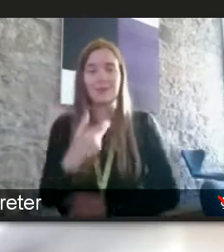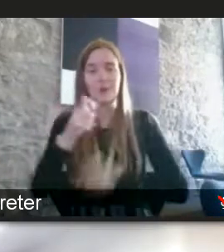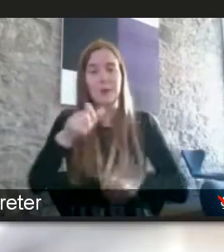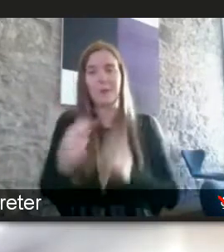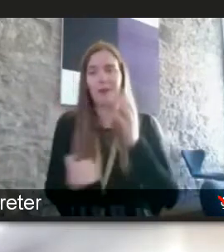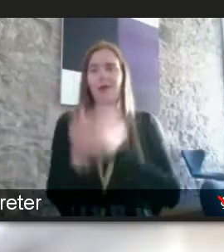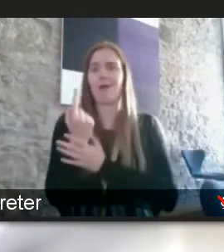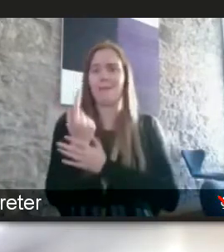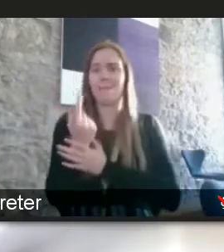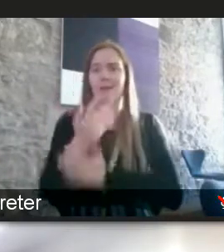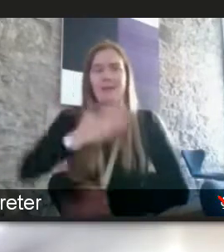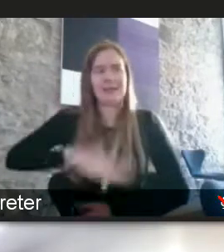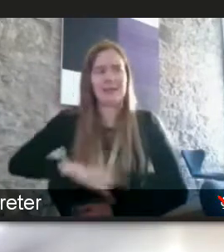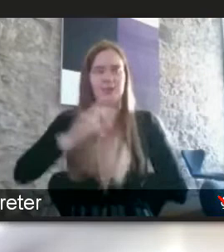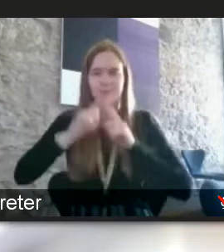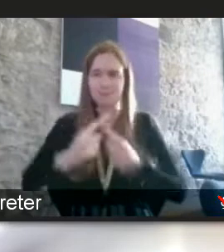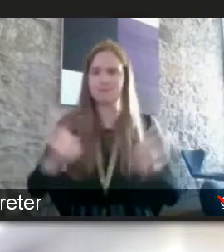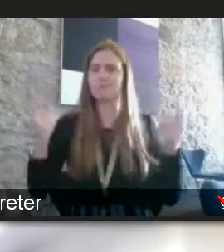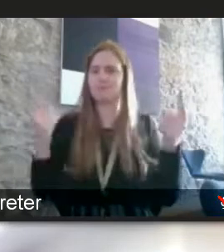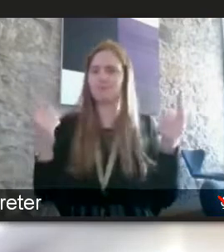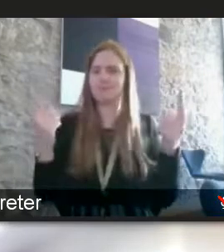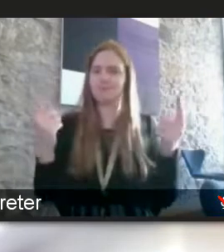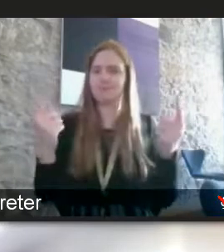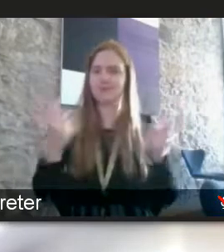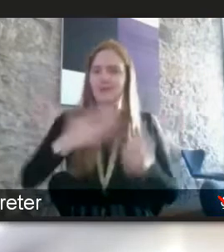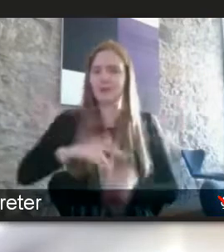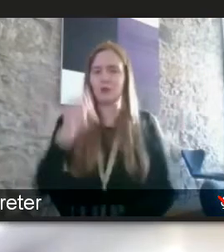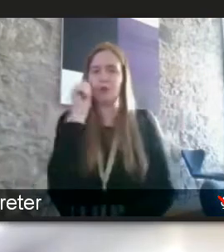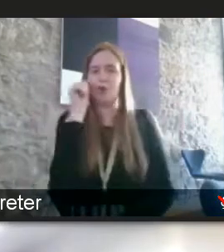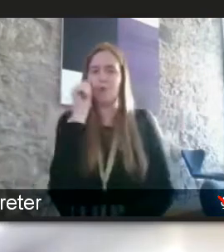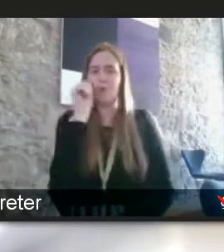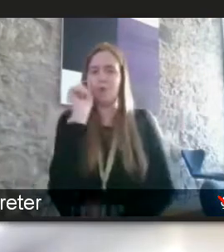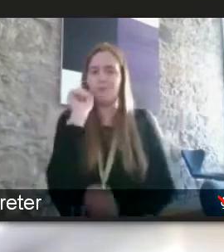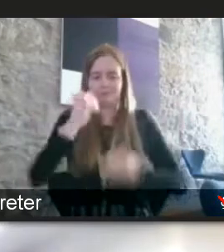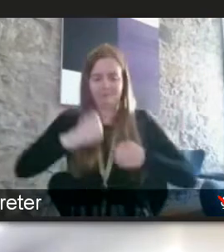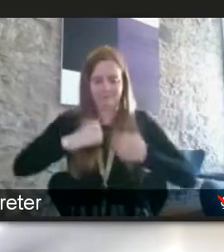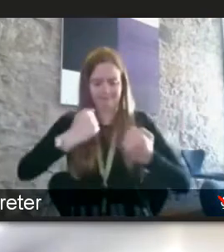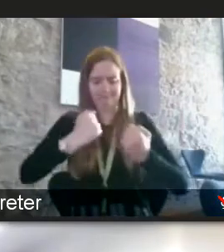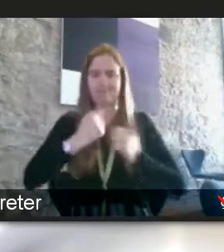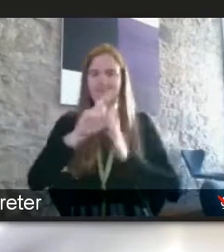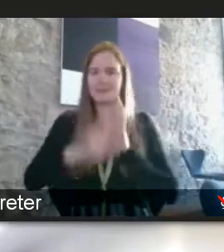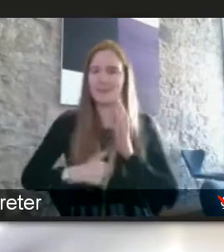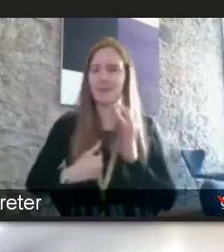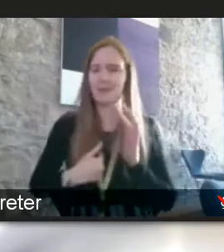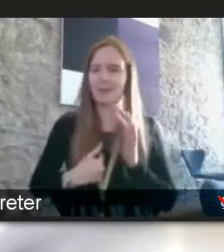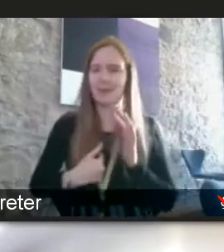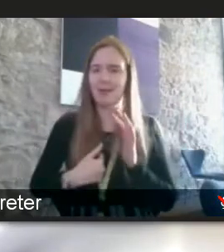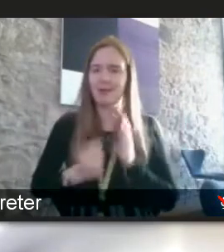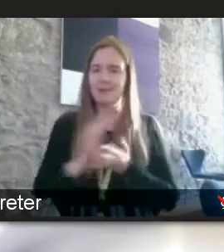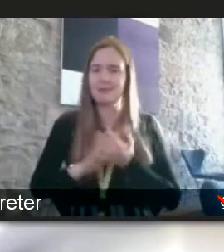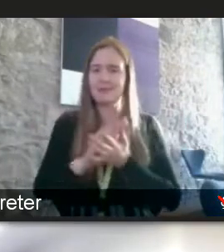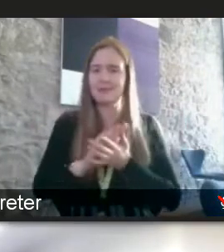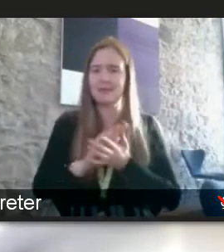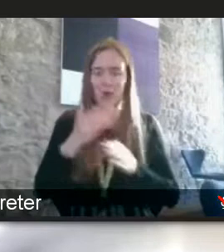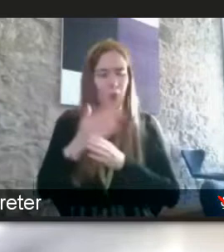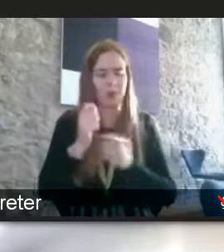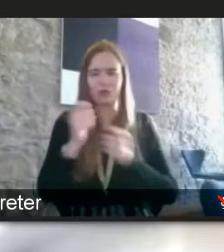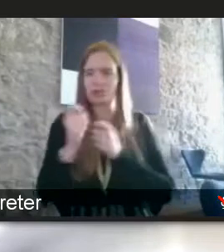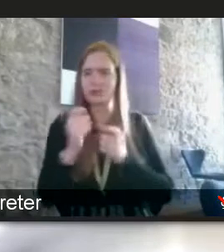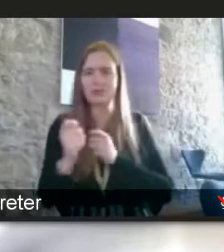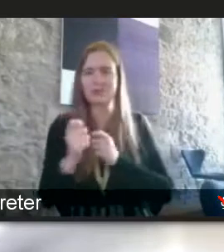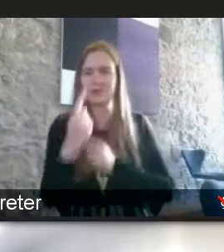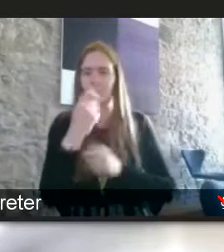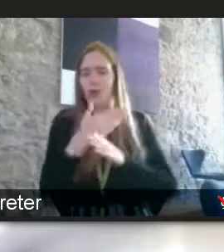they need to speak they need to um acknowledge that they are disabled and that they work with adjustments they work differently